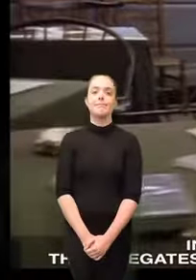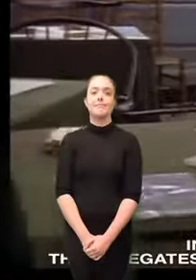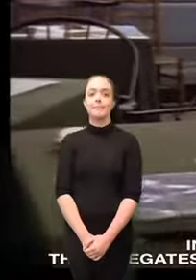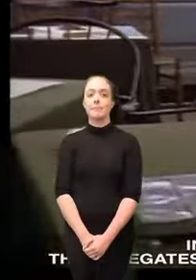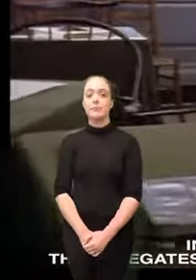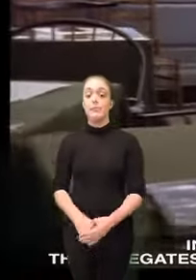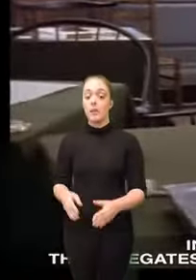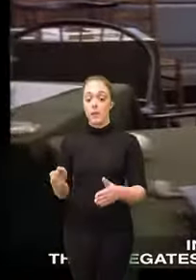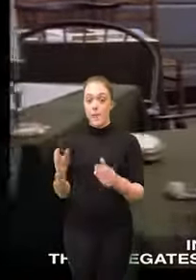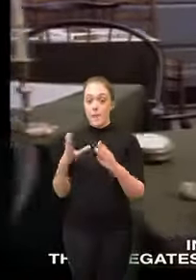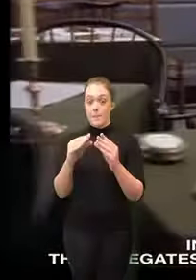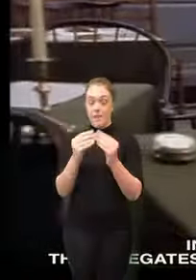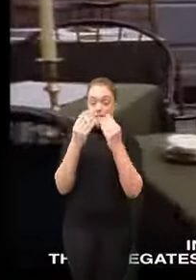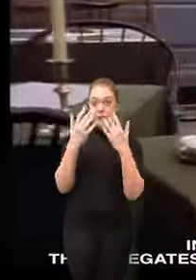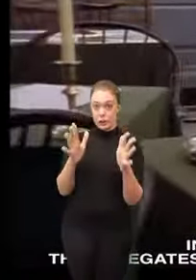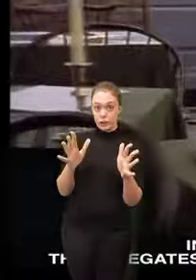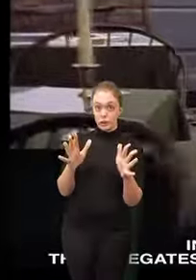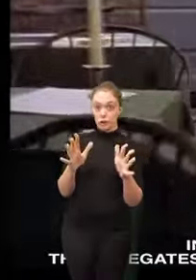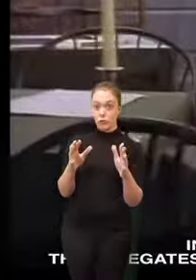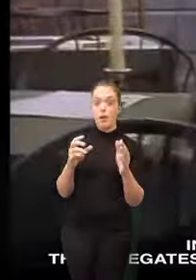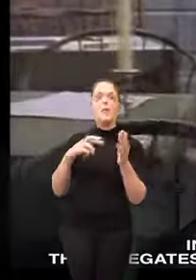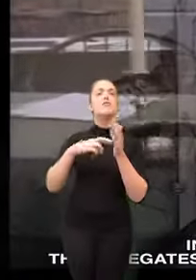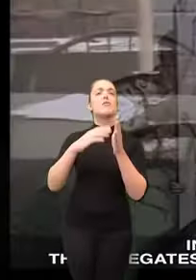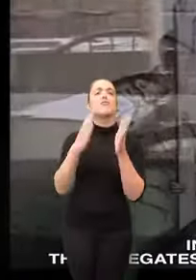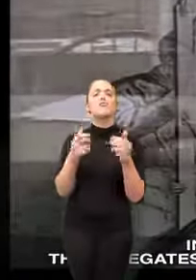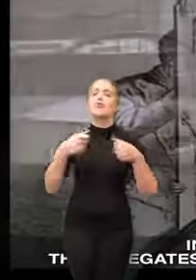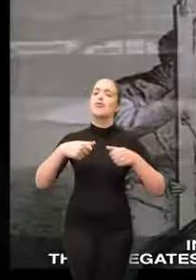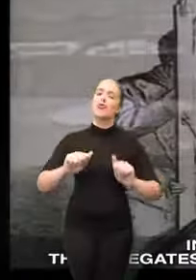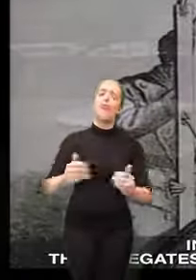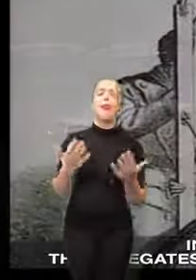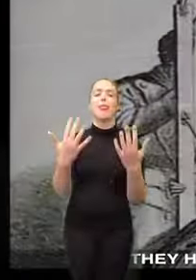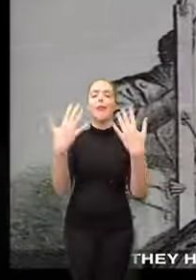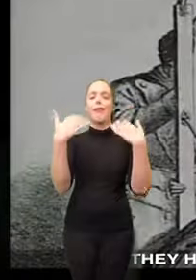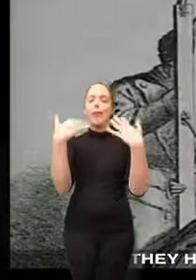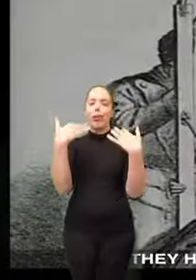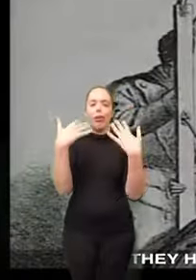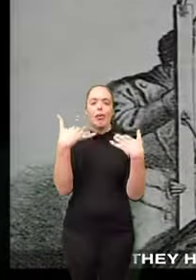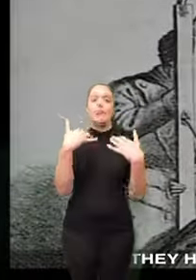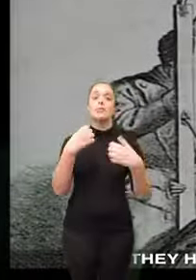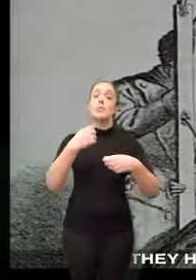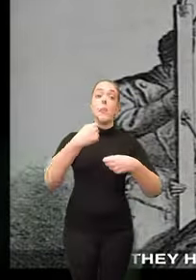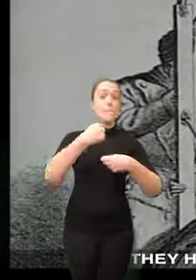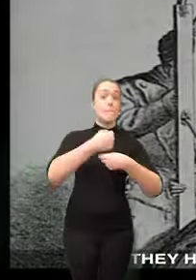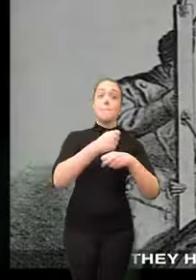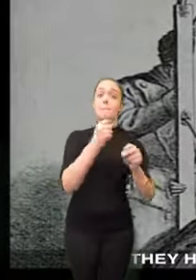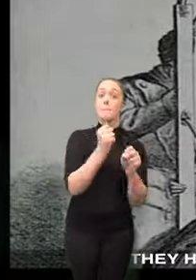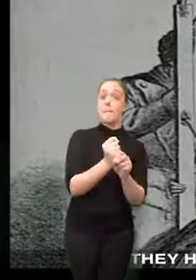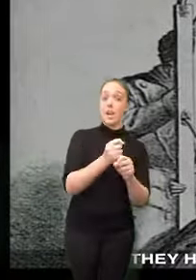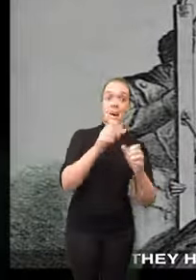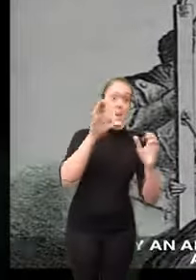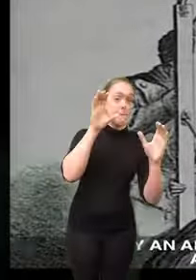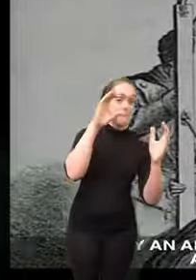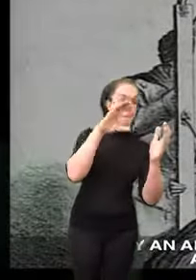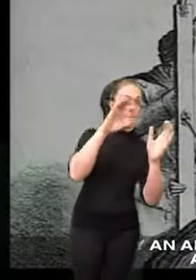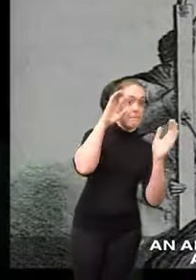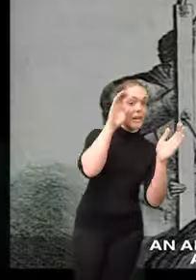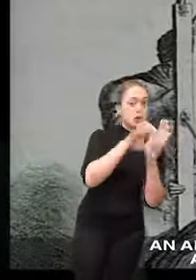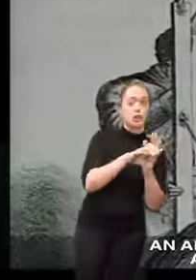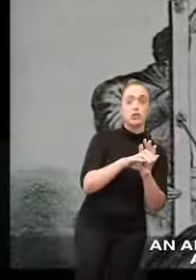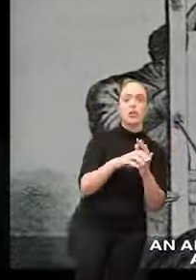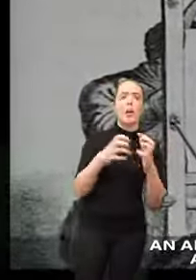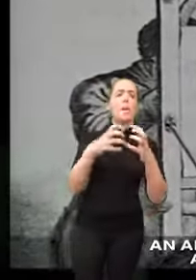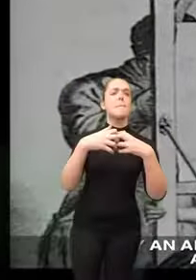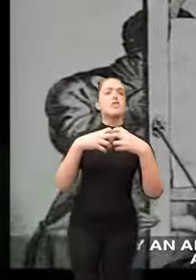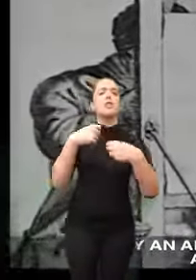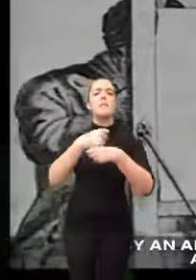in between meetings the delegates do what they can to find relief they have their portraits made by an